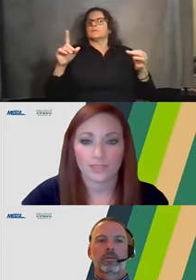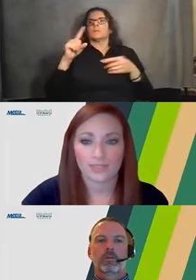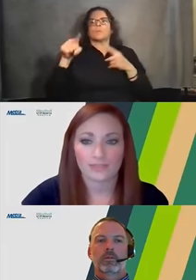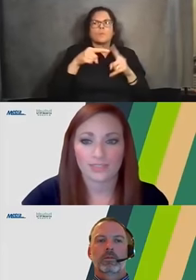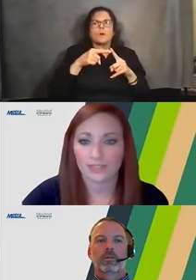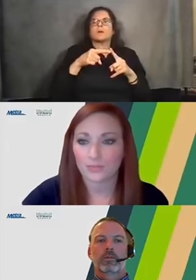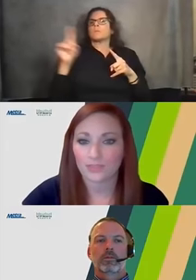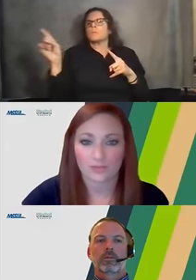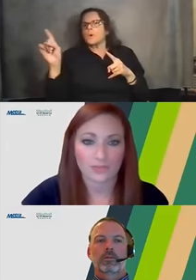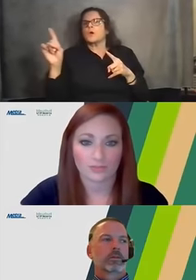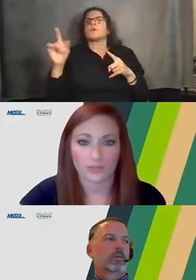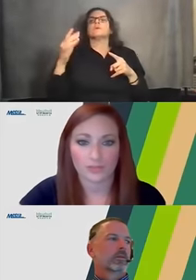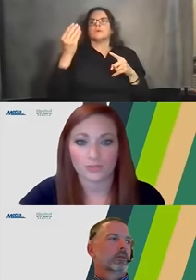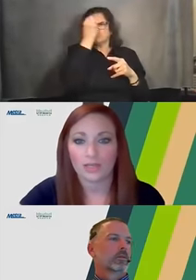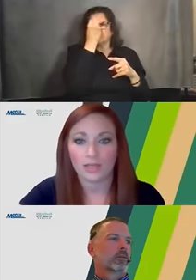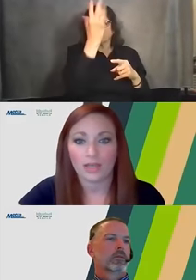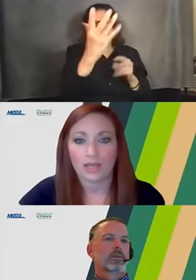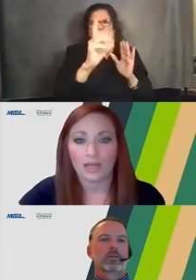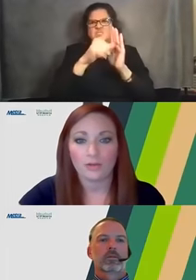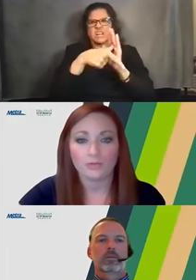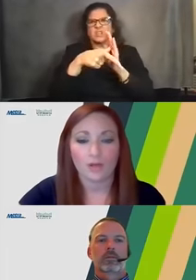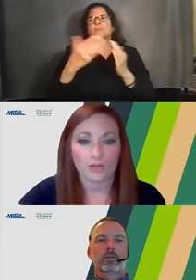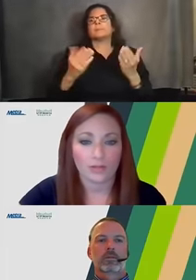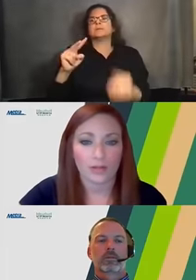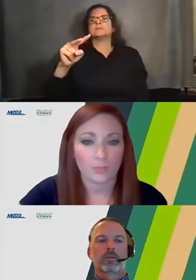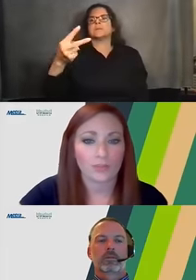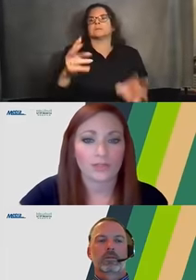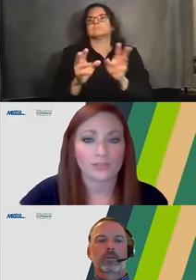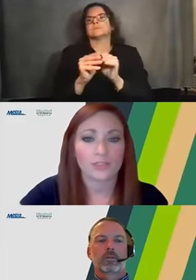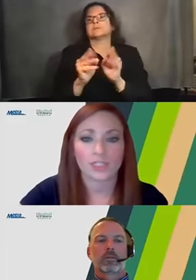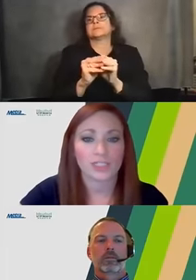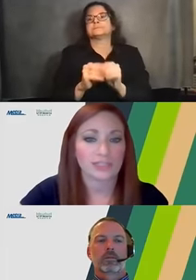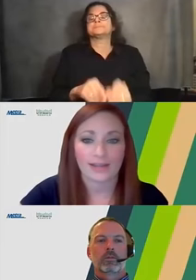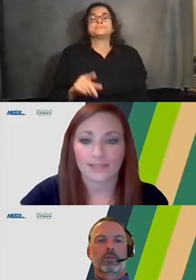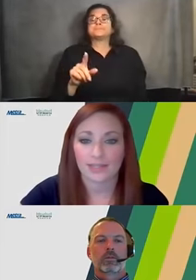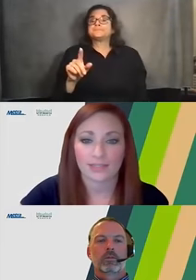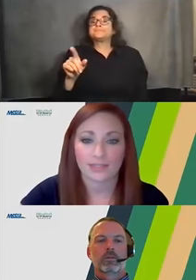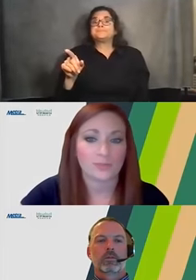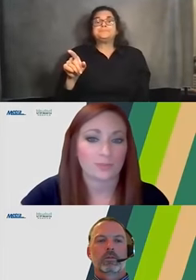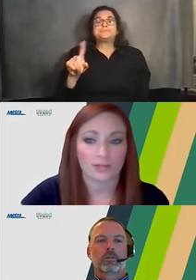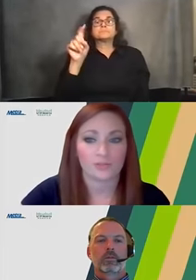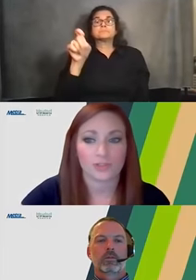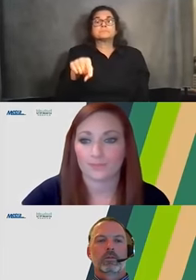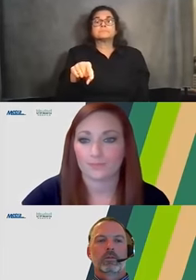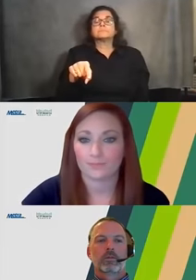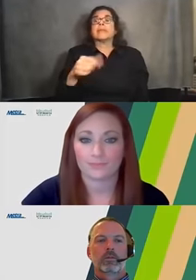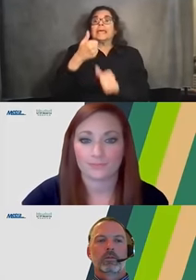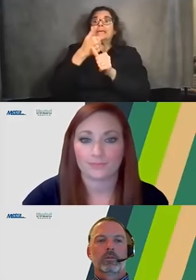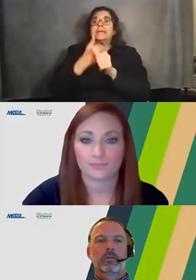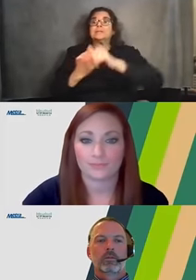Awesome. Thanks, Steve. This next one is also for you. How long will construction last at each bridge?